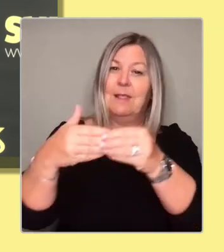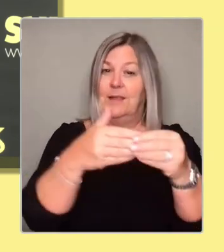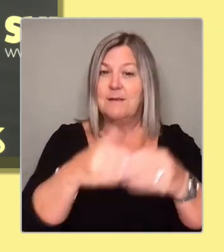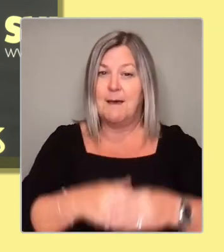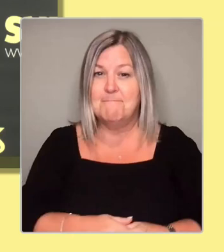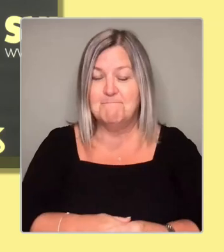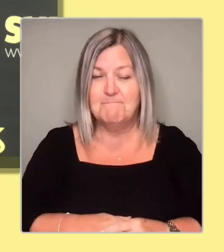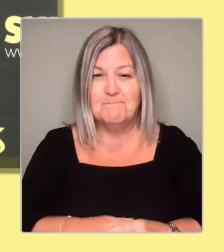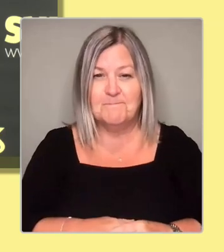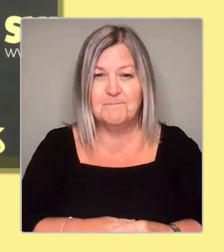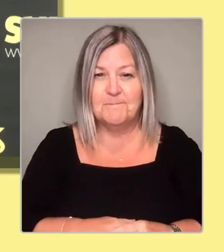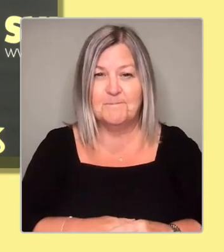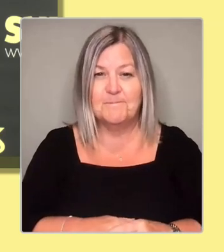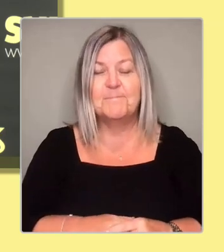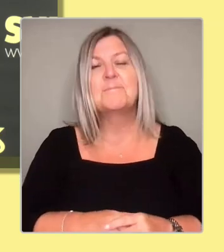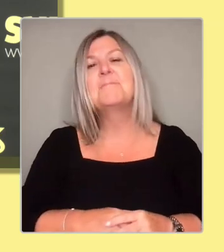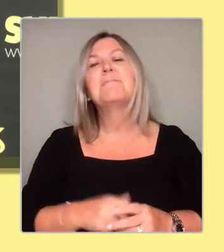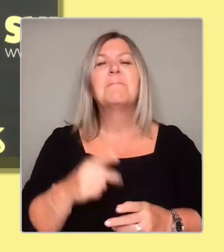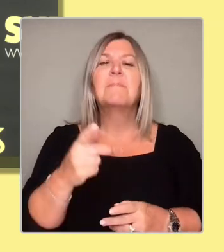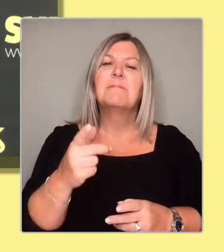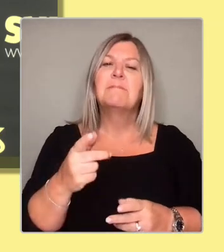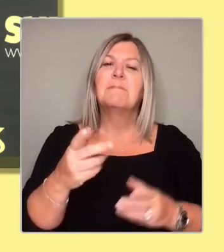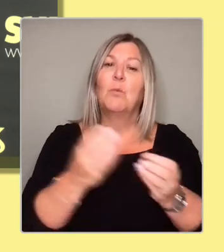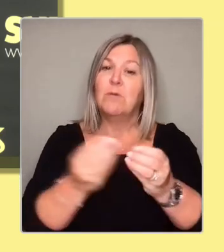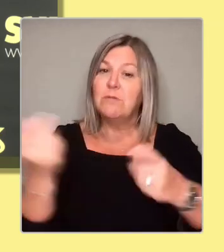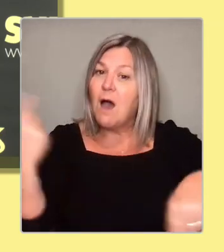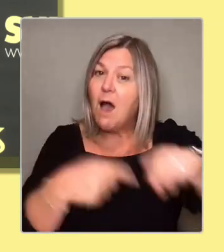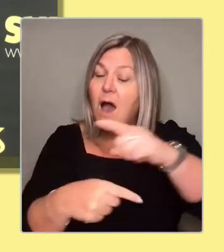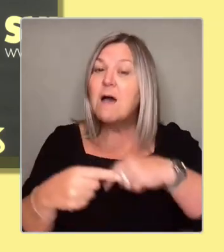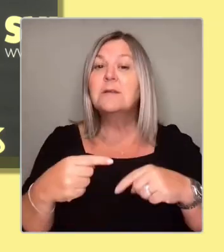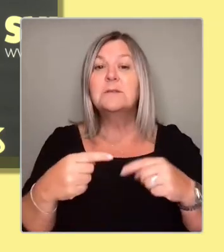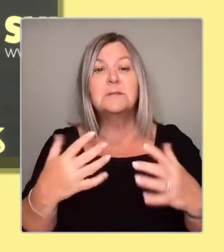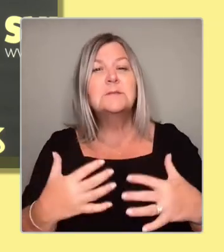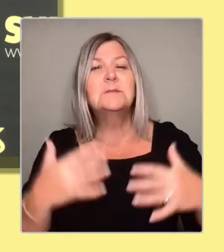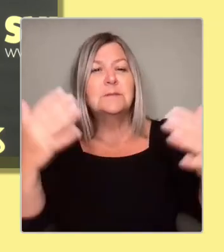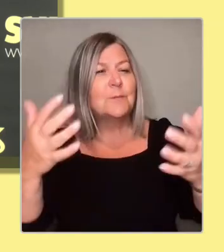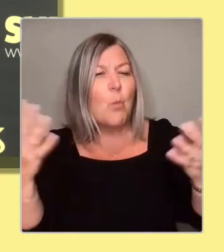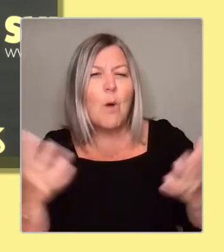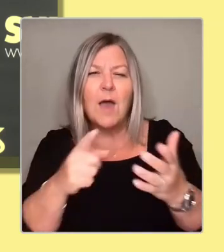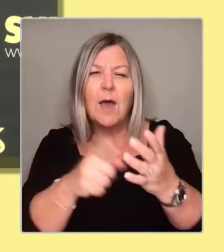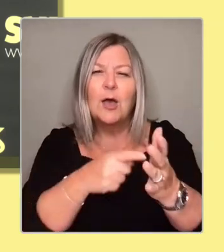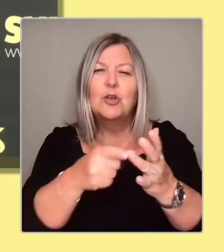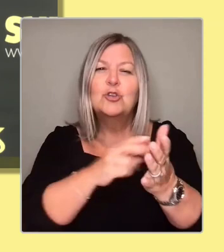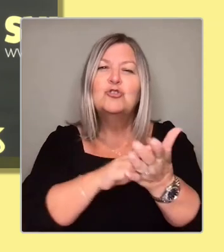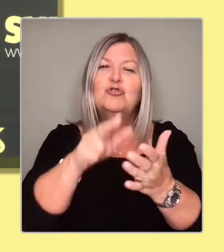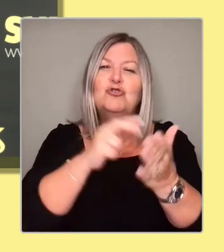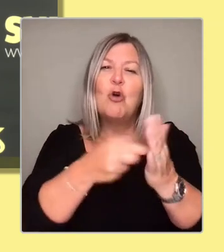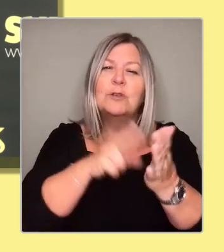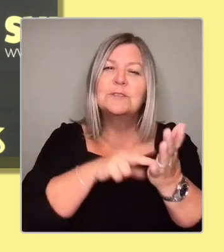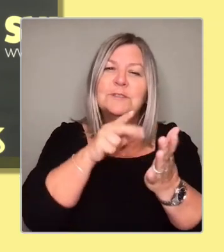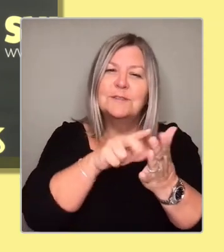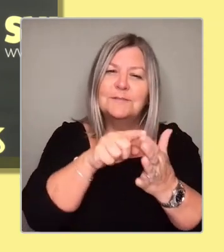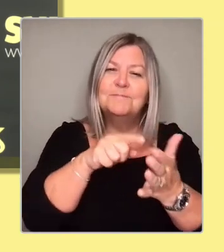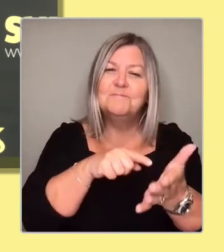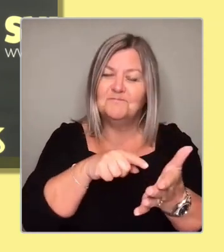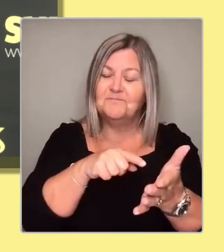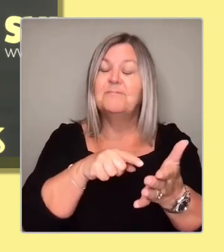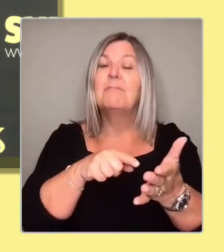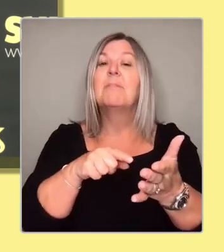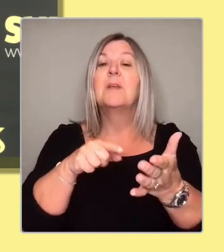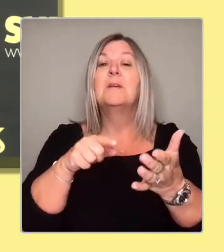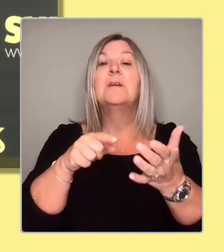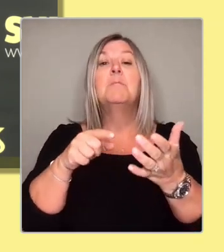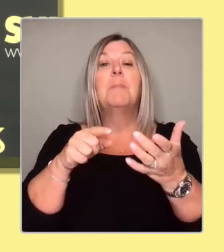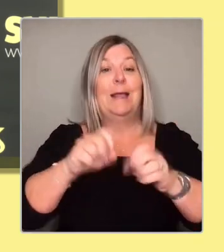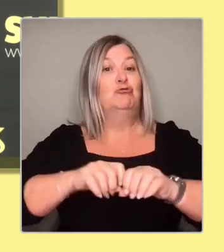Along with all of us here in Johnston tonight, of course the event is being live streamed, so a warm welcome to everyone who is